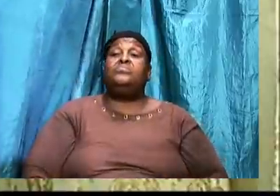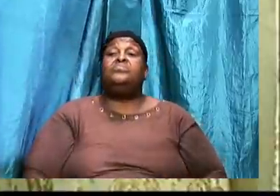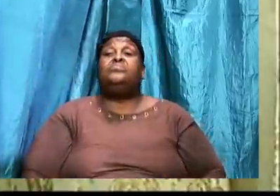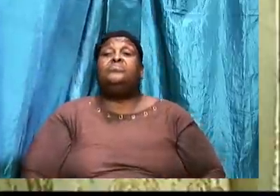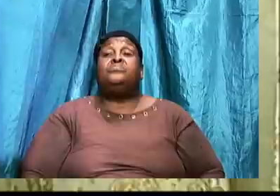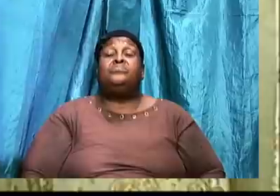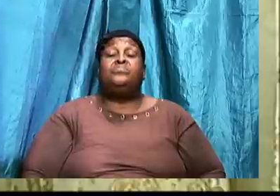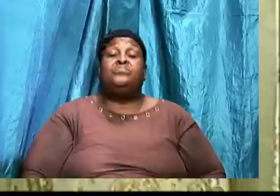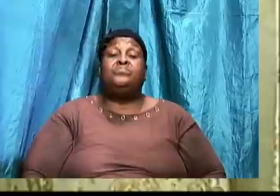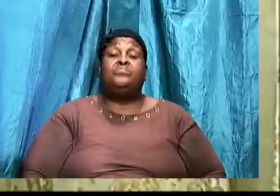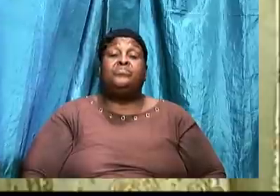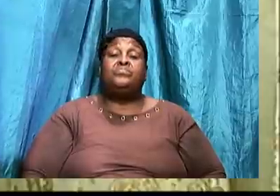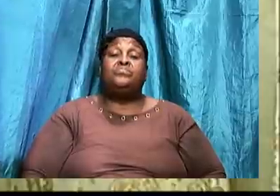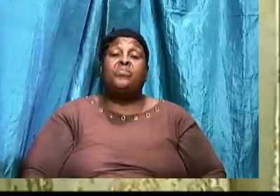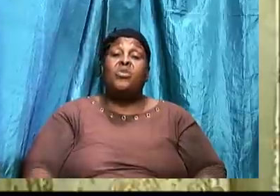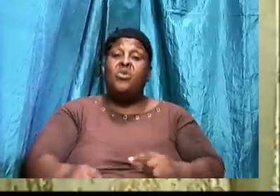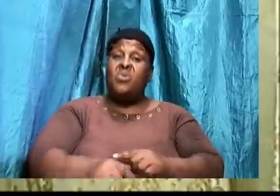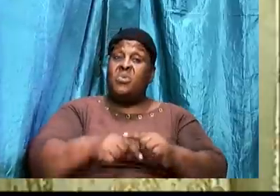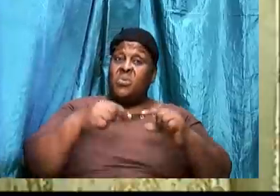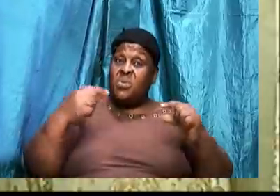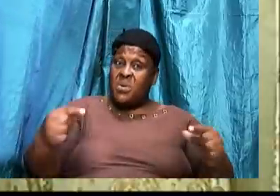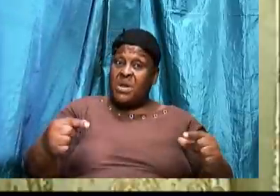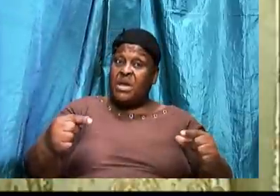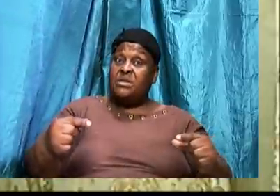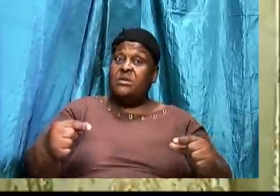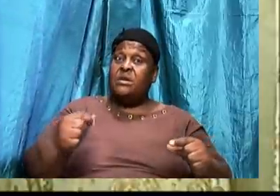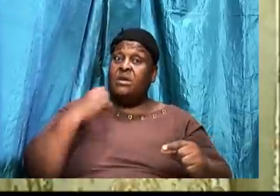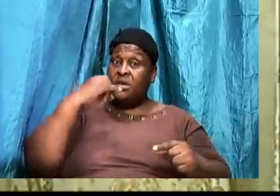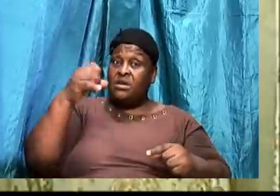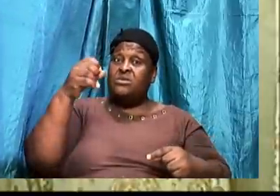Oh yes. Greater is he that is in me.